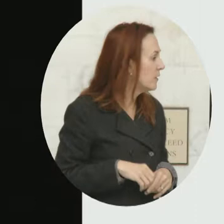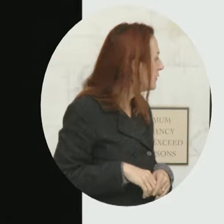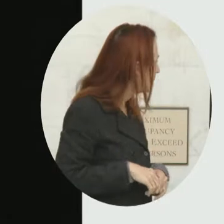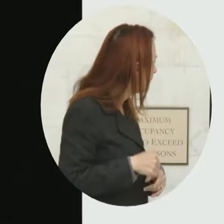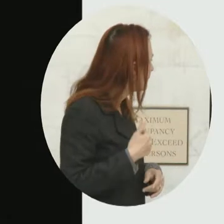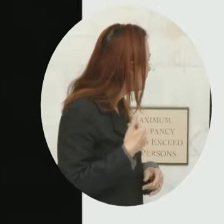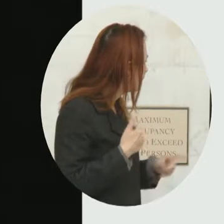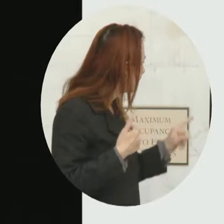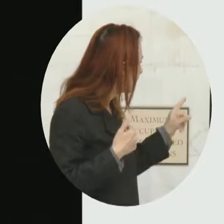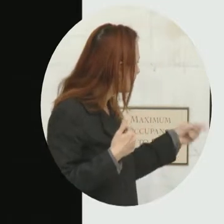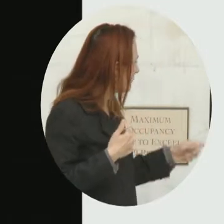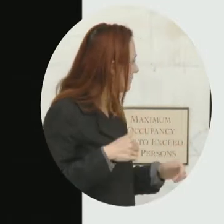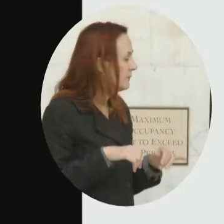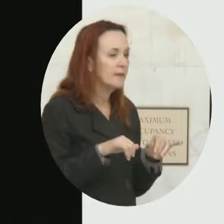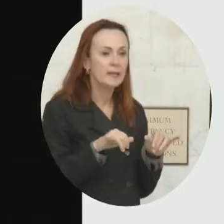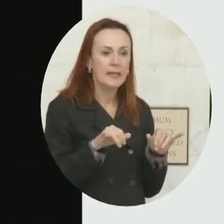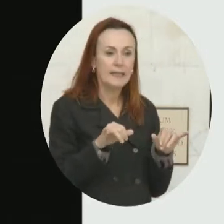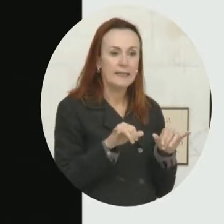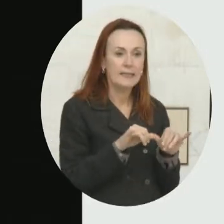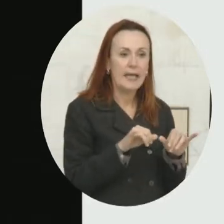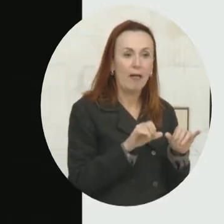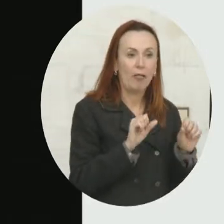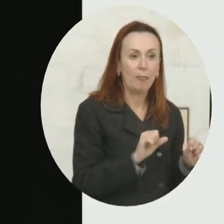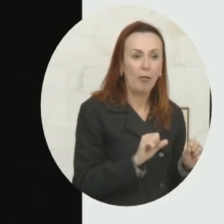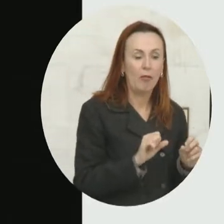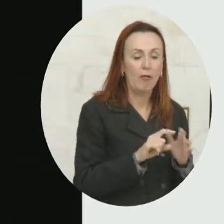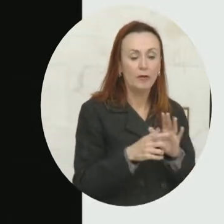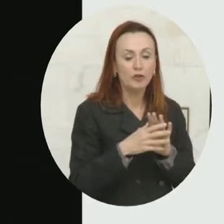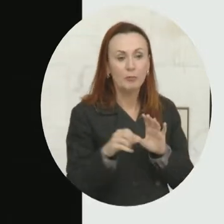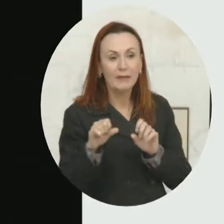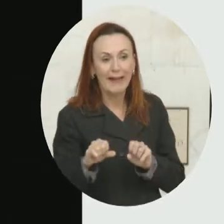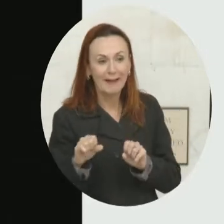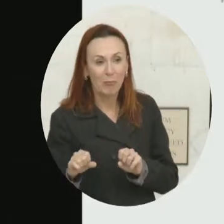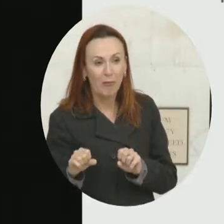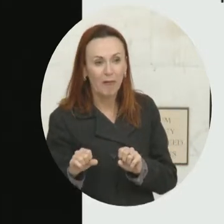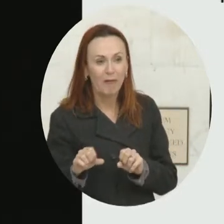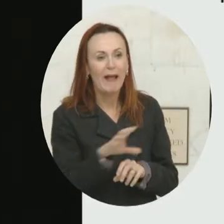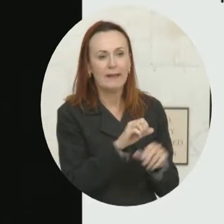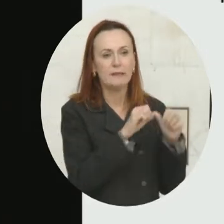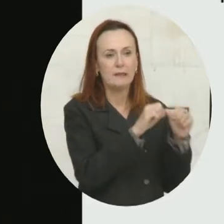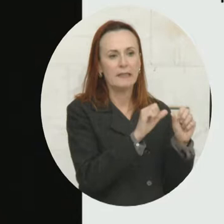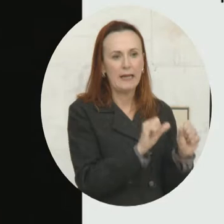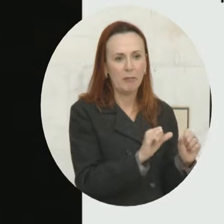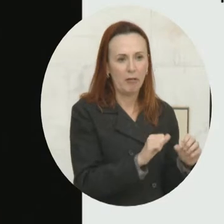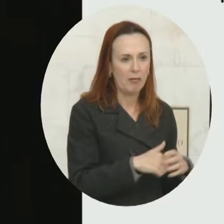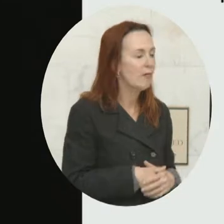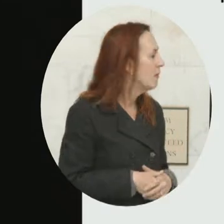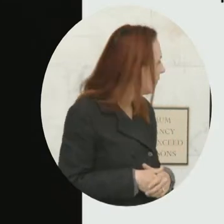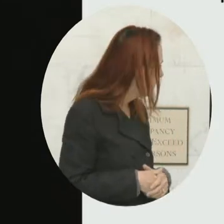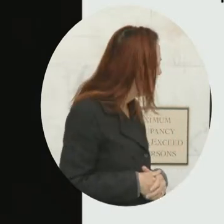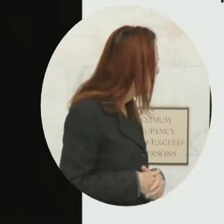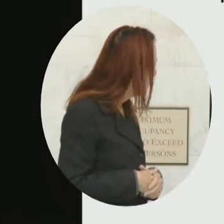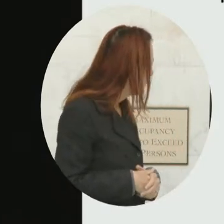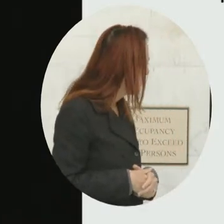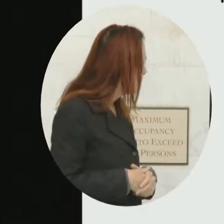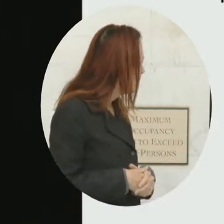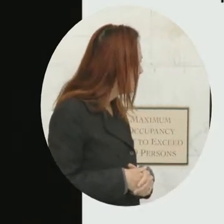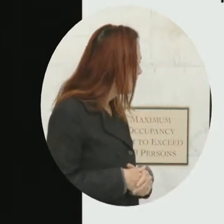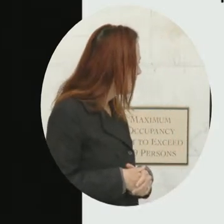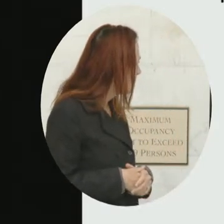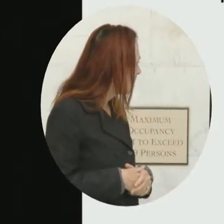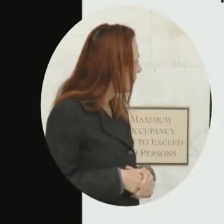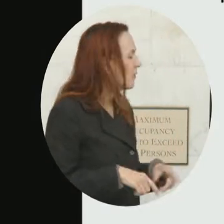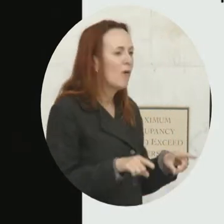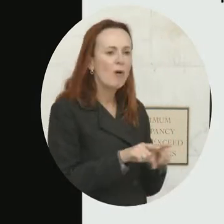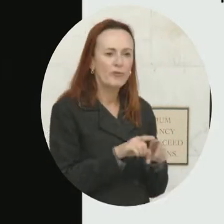sustainable. We can't build systems that work in only one neighborhood. They need to work in all neighborhoods. And we also want to make sure that there's benefit for